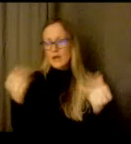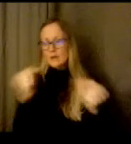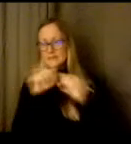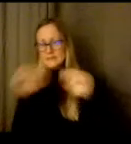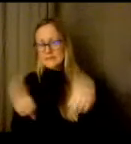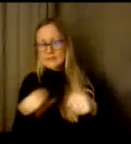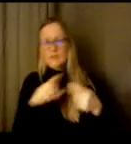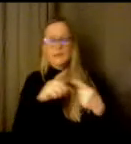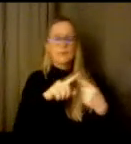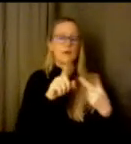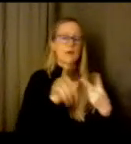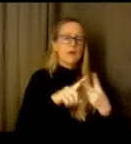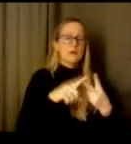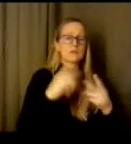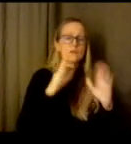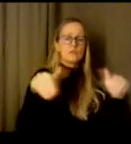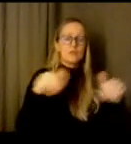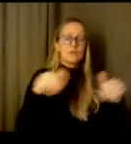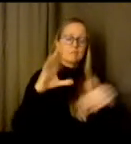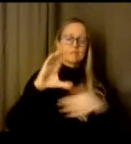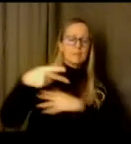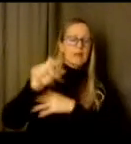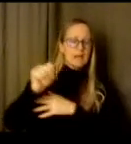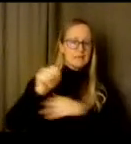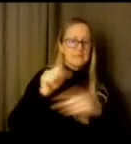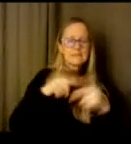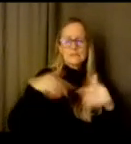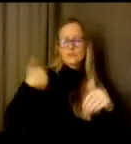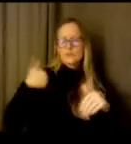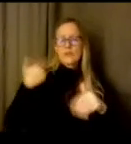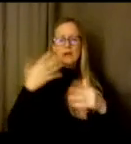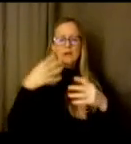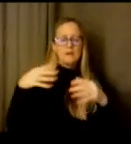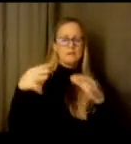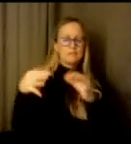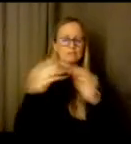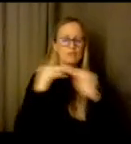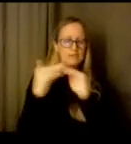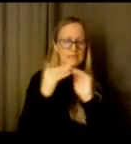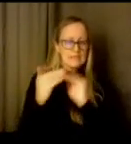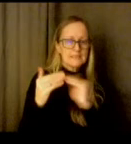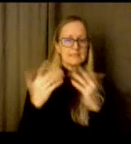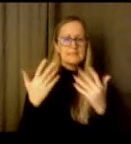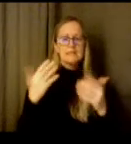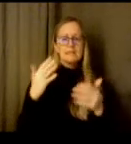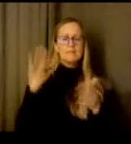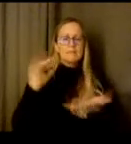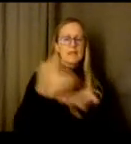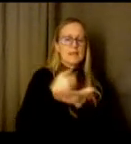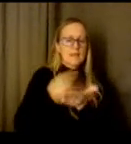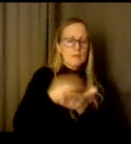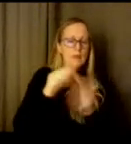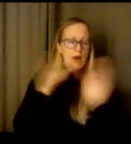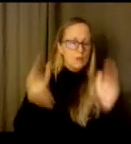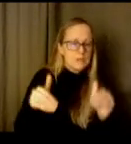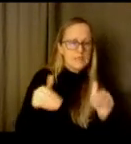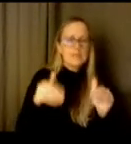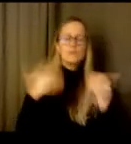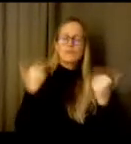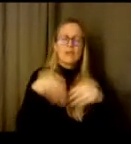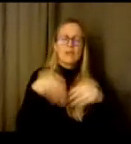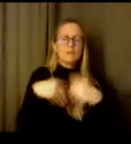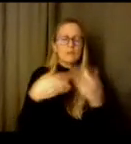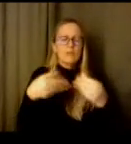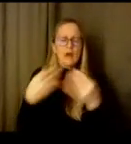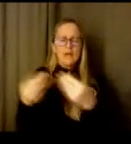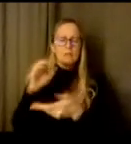they might be in child protective services, juvenile justice, and so our job is really to help and provide wraparound services and and and connect